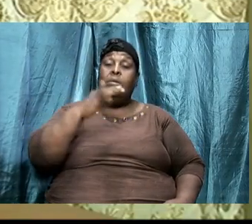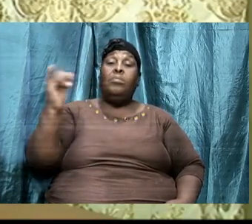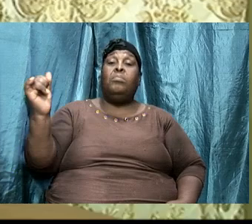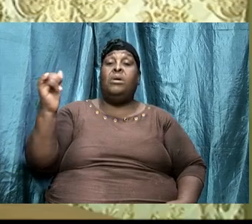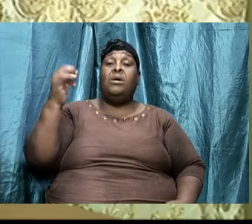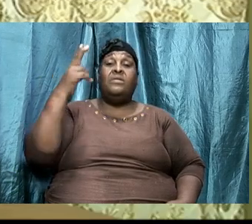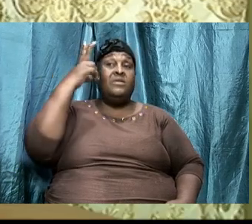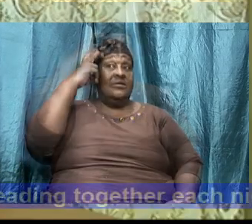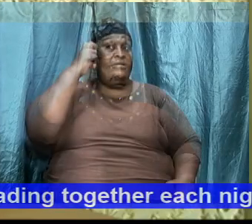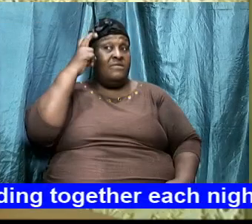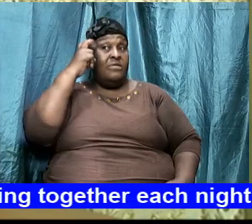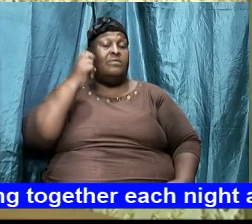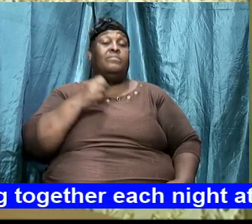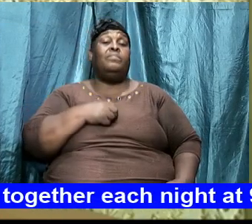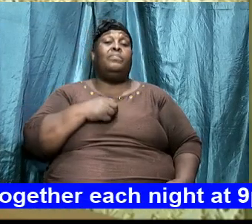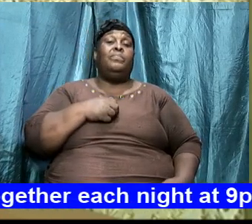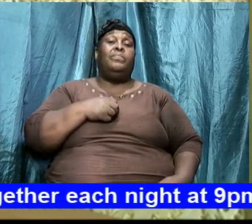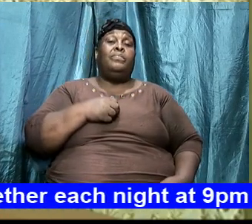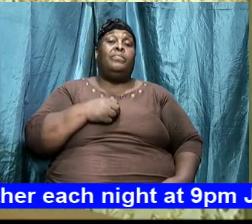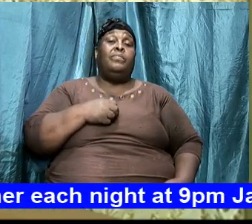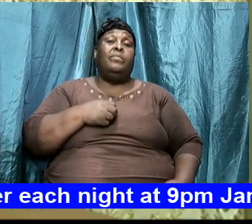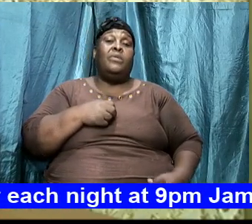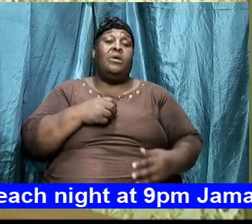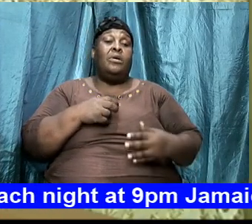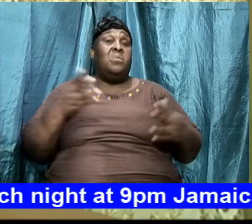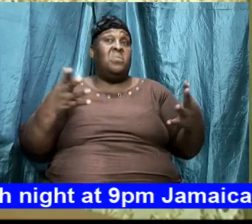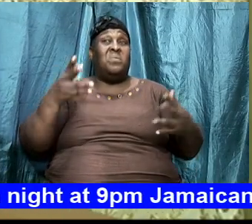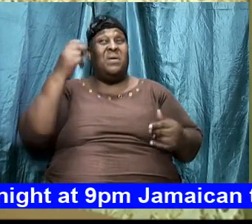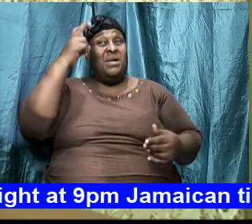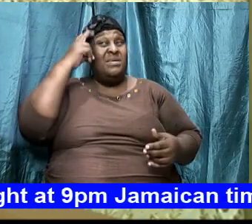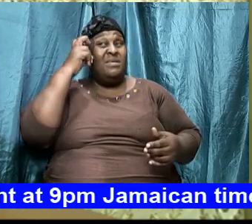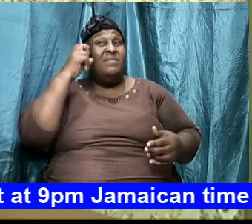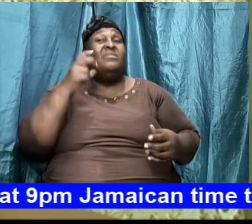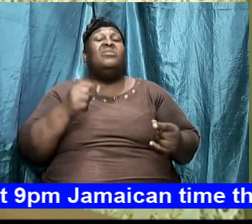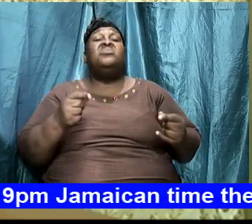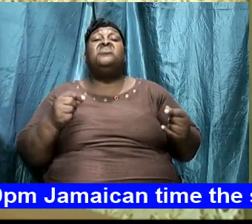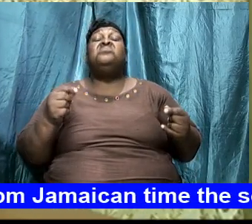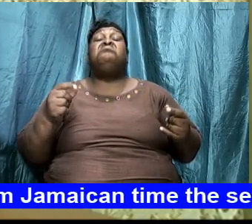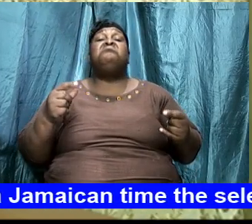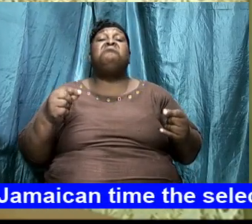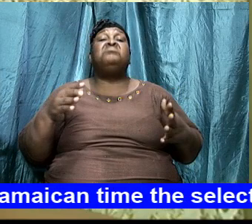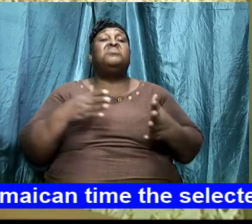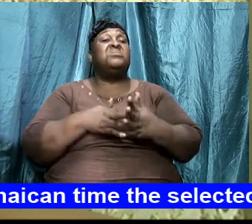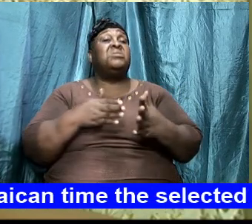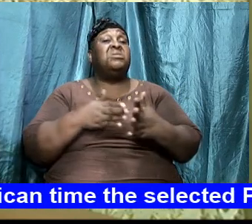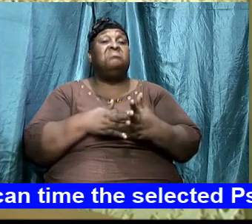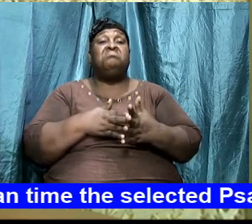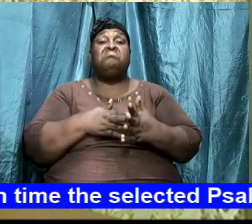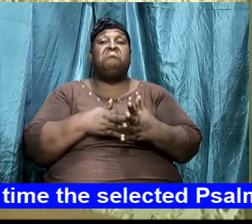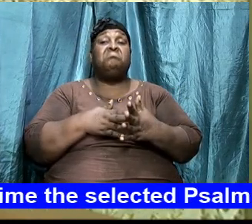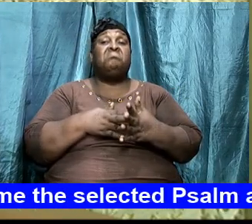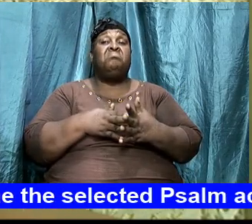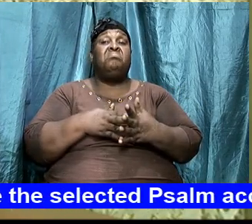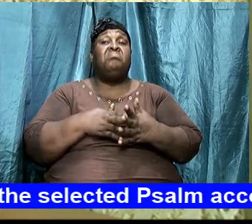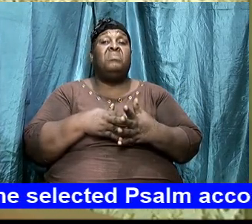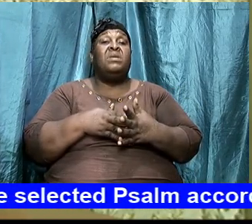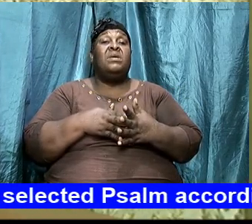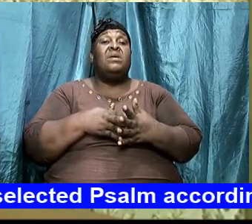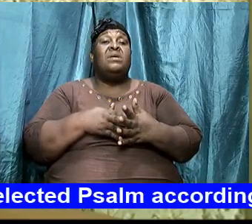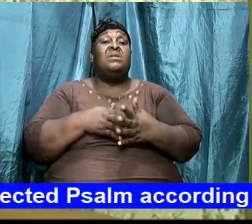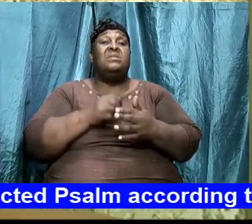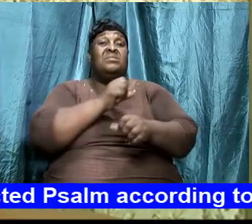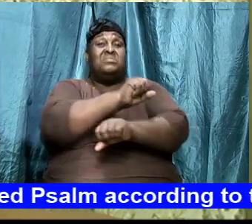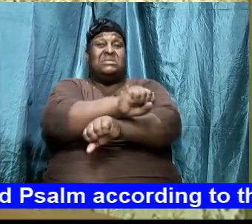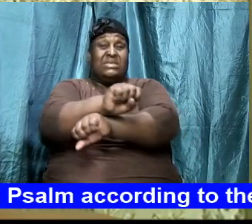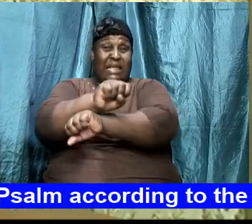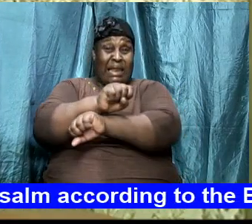and then what the adversary does now the the the the enslaved Samson